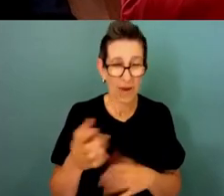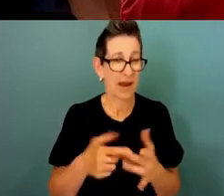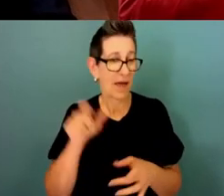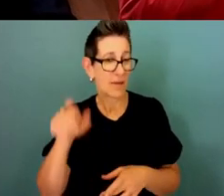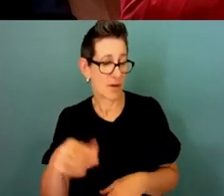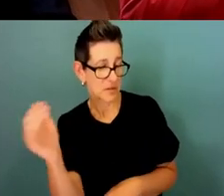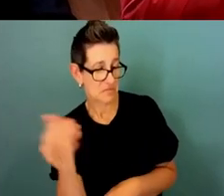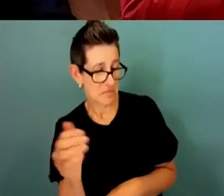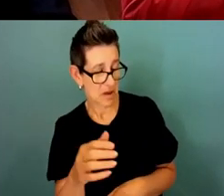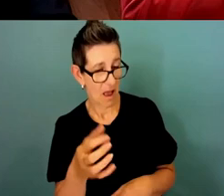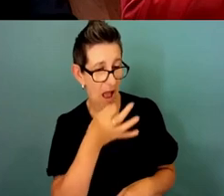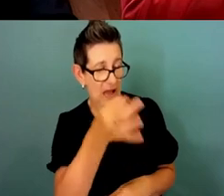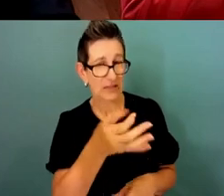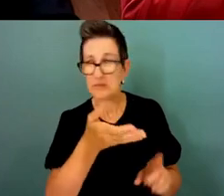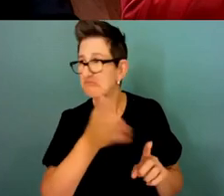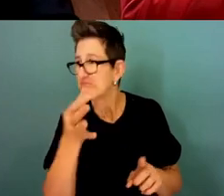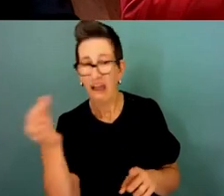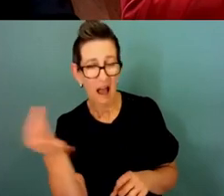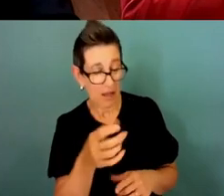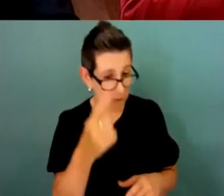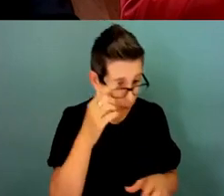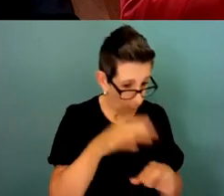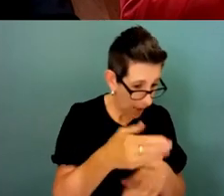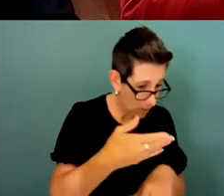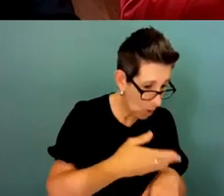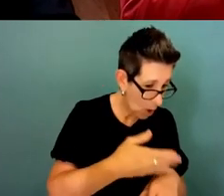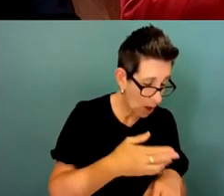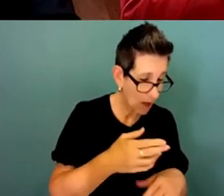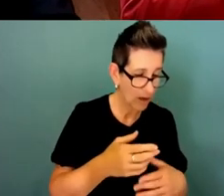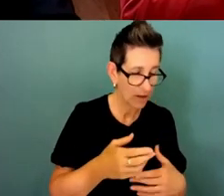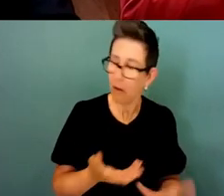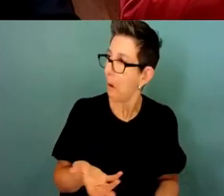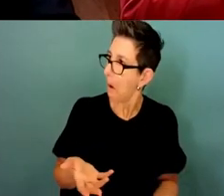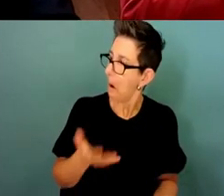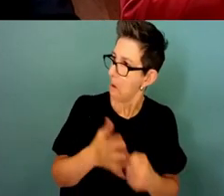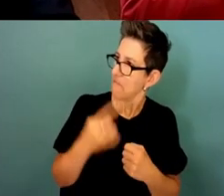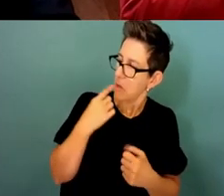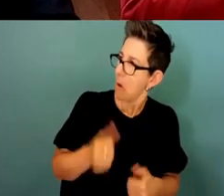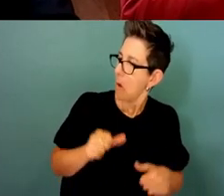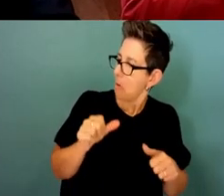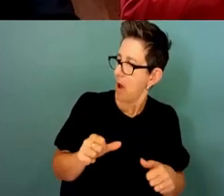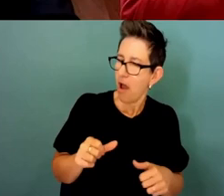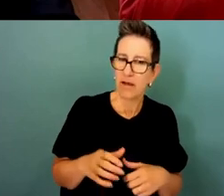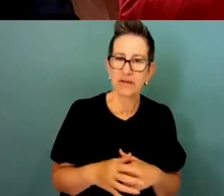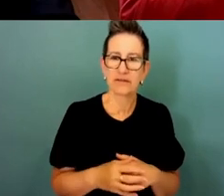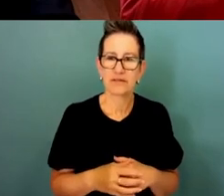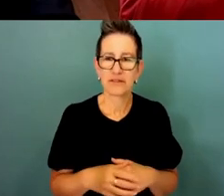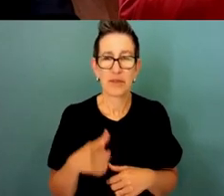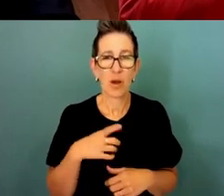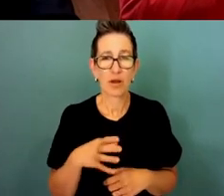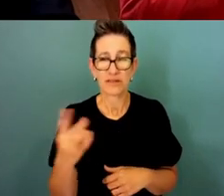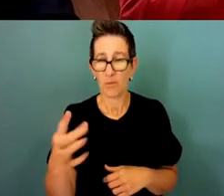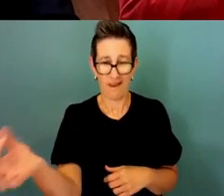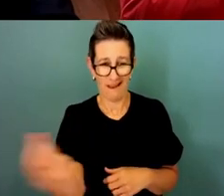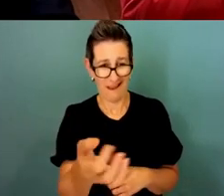brought in through that process and sort of almost not a buddy system but a bit more